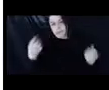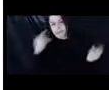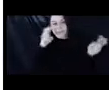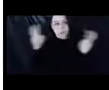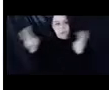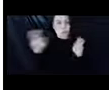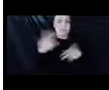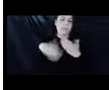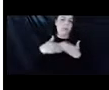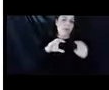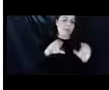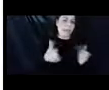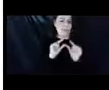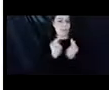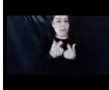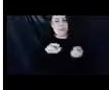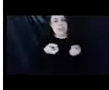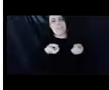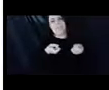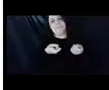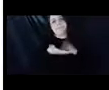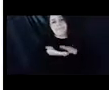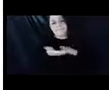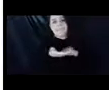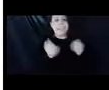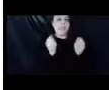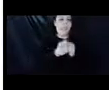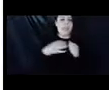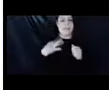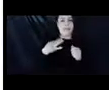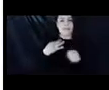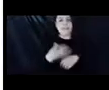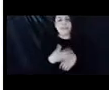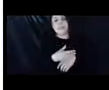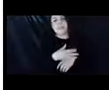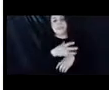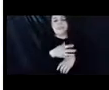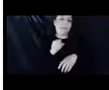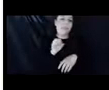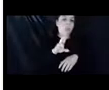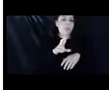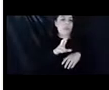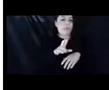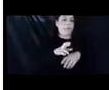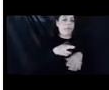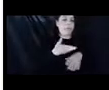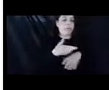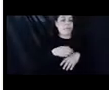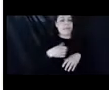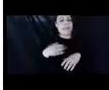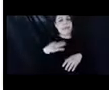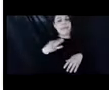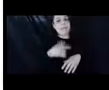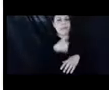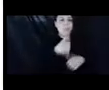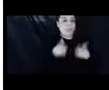facilitated by volunteers who themselves are living with a mental health issue or are supporting someone who is. So this is what